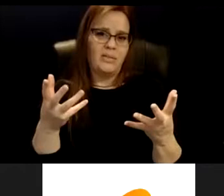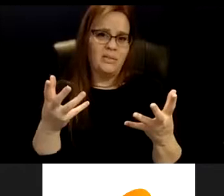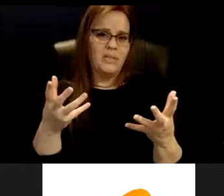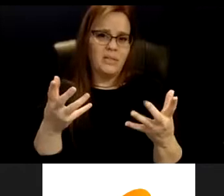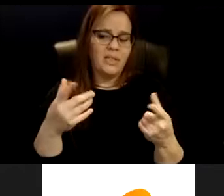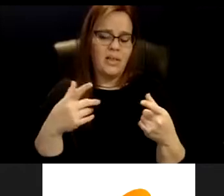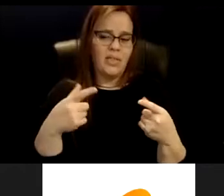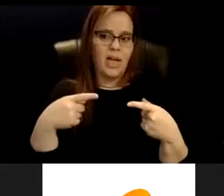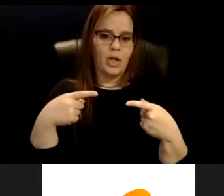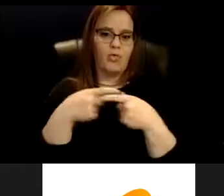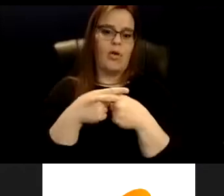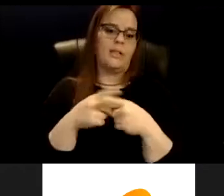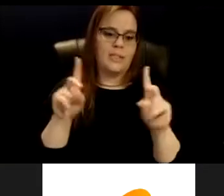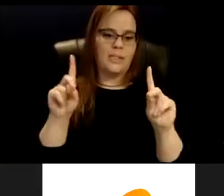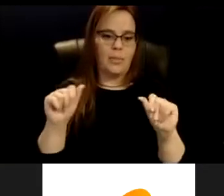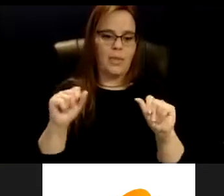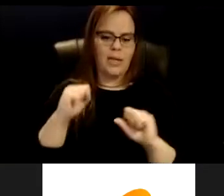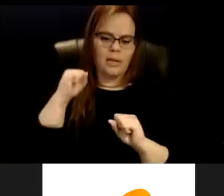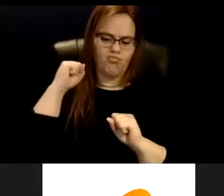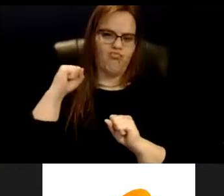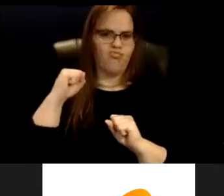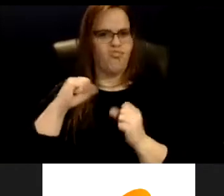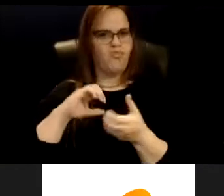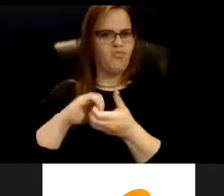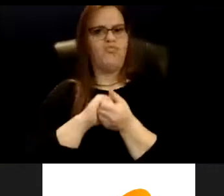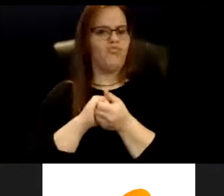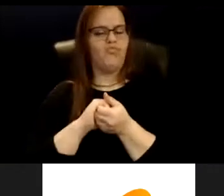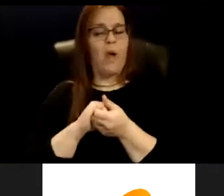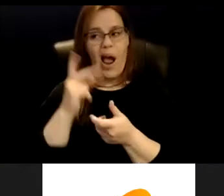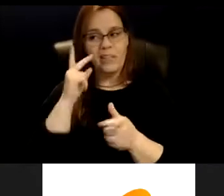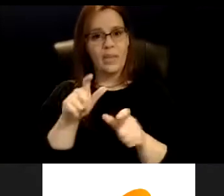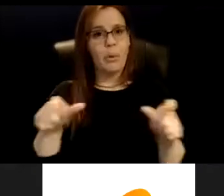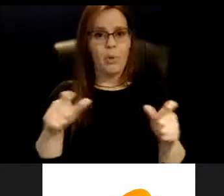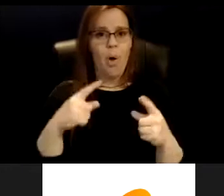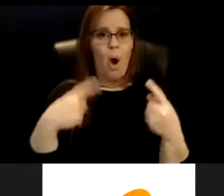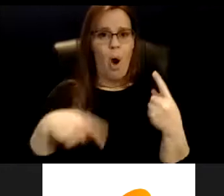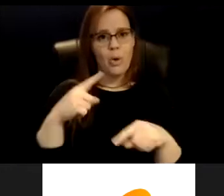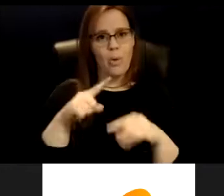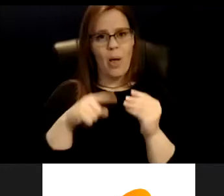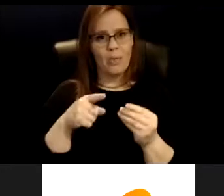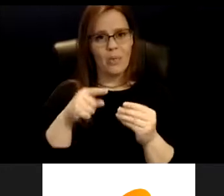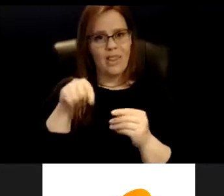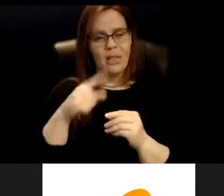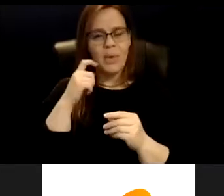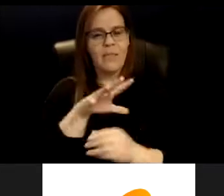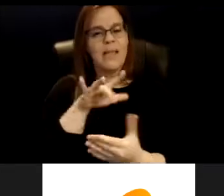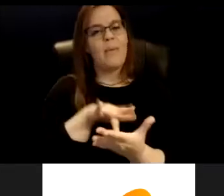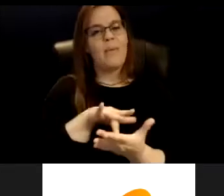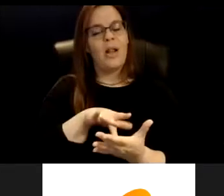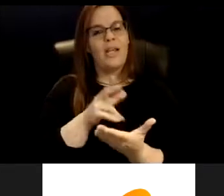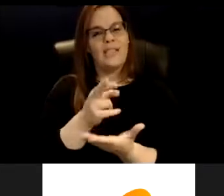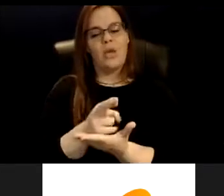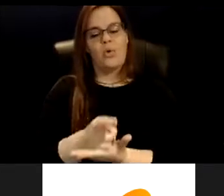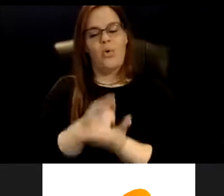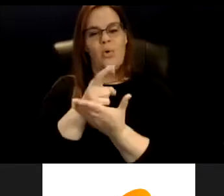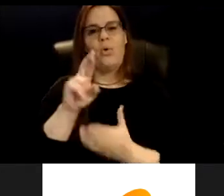solidarity, I do see a lot of folks, you know, they argue about this. Because in the middle of that, too, is the rehabilitative model, which I feel like we